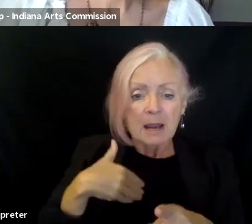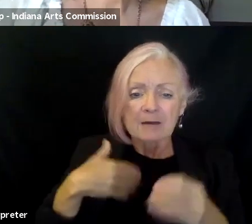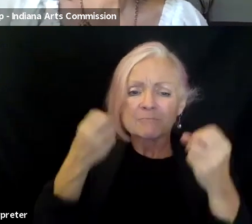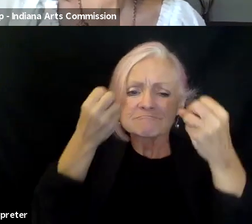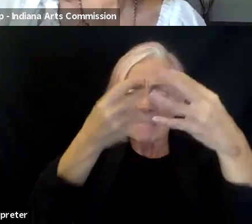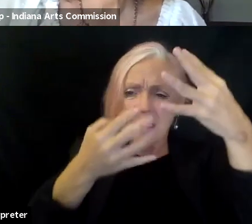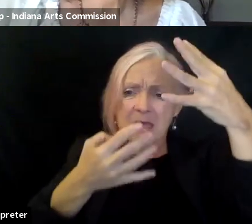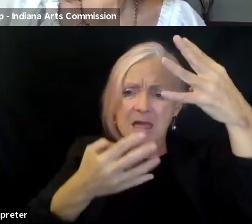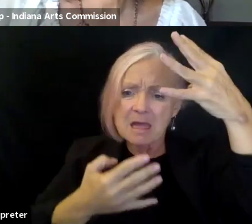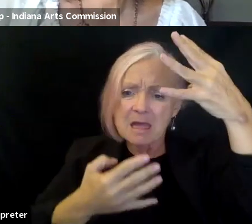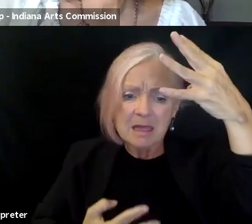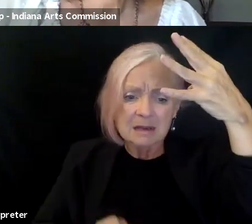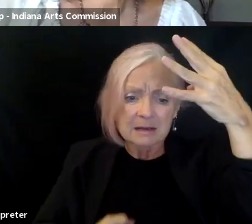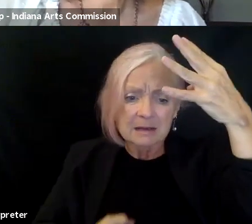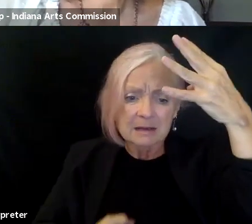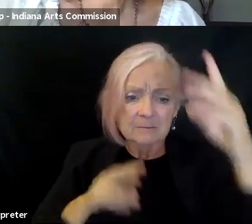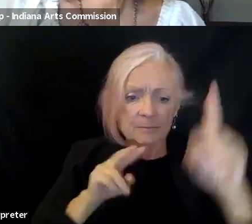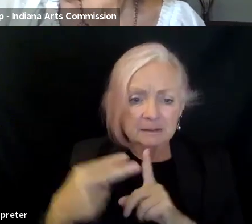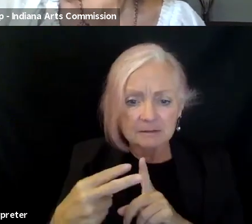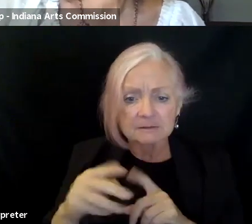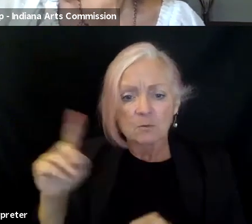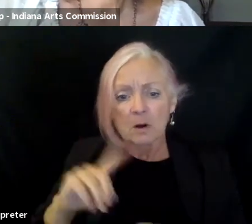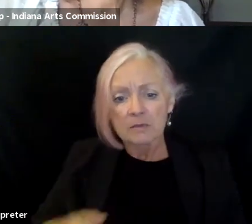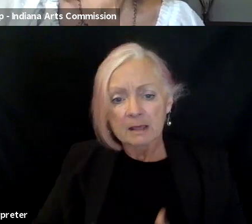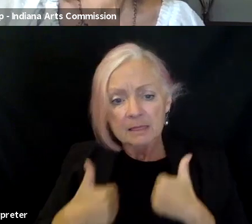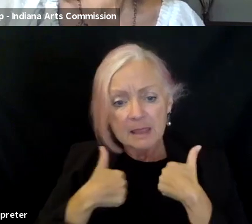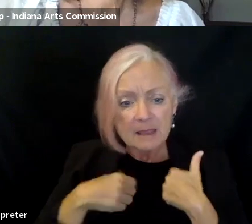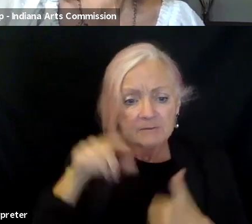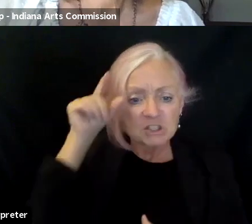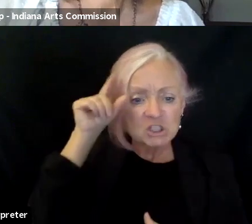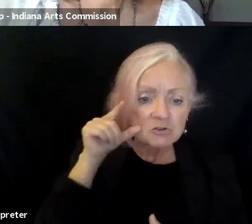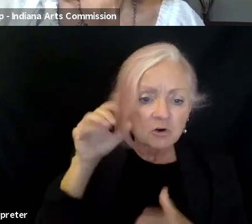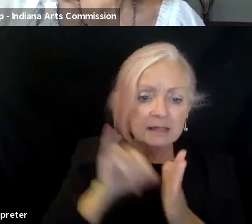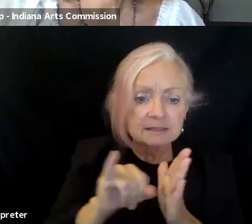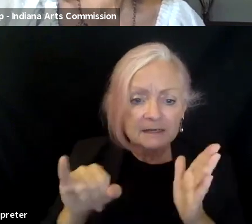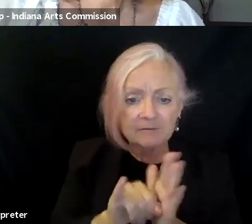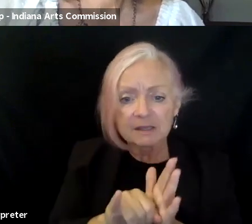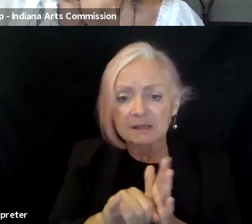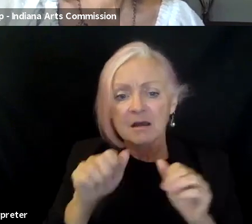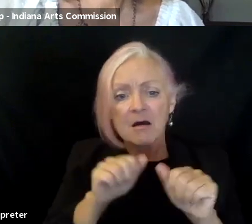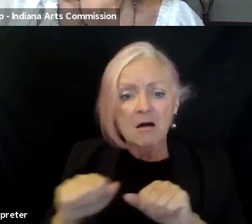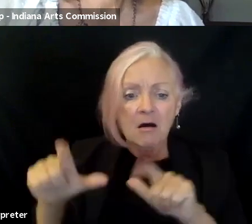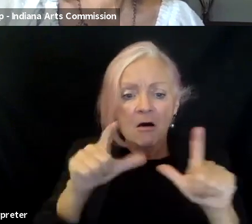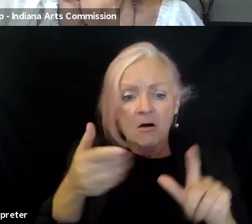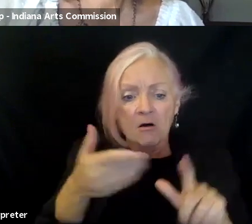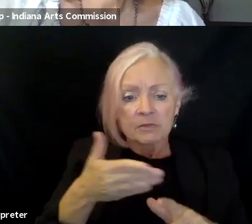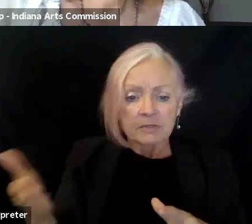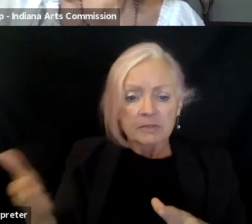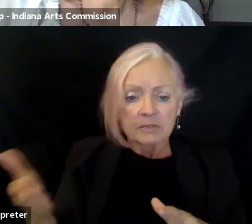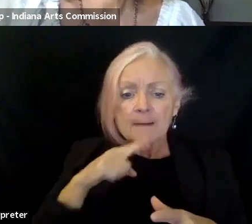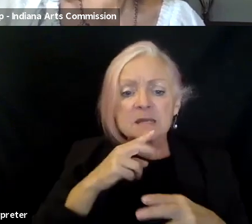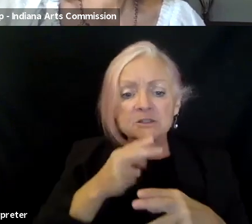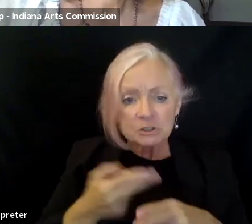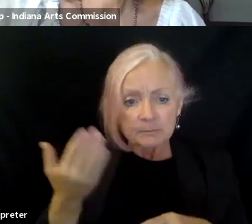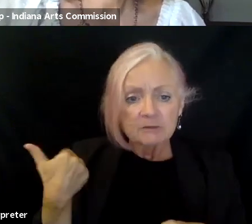possible in the state, uh, where they lived, their gender identity, those things on my post-it note that I kind of hit in the beginning, um,